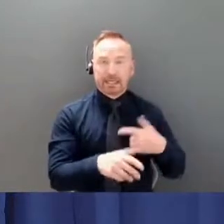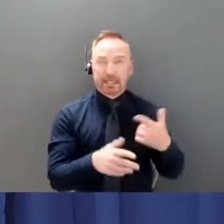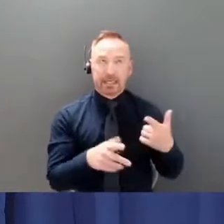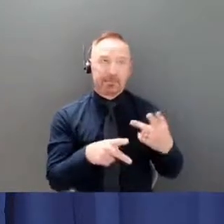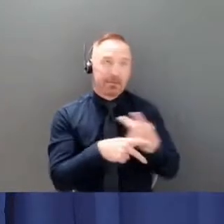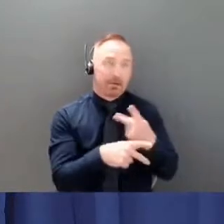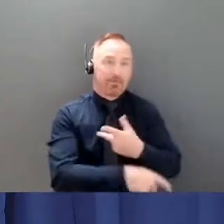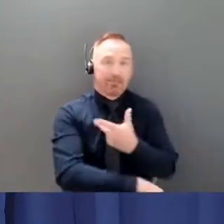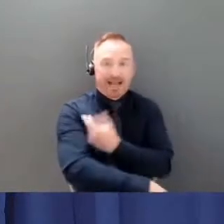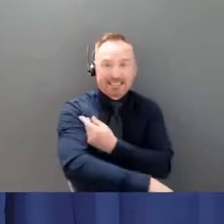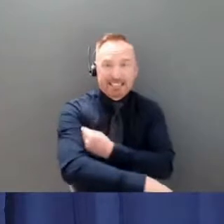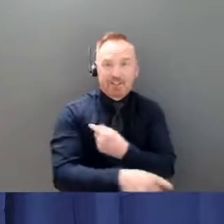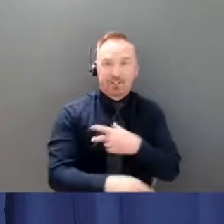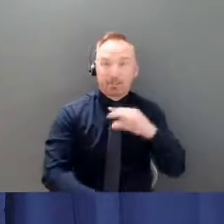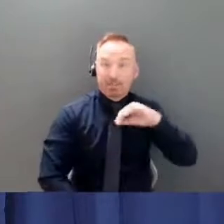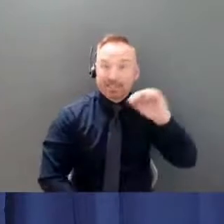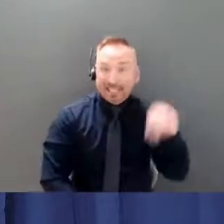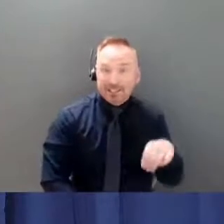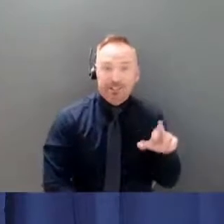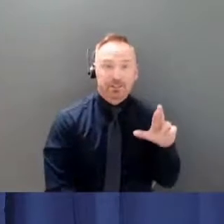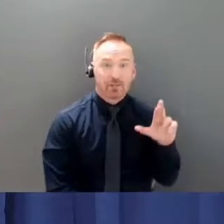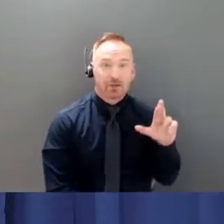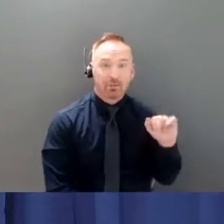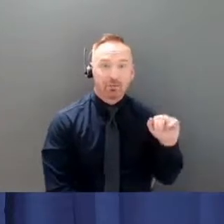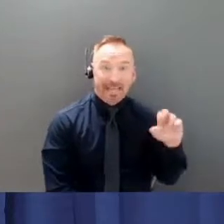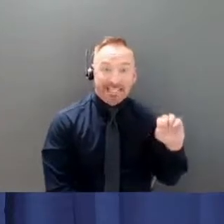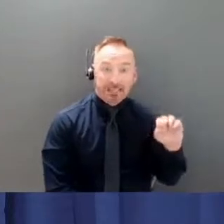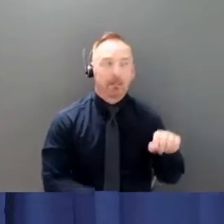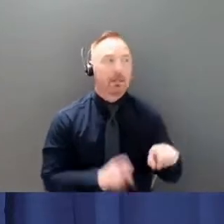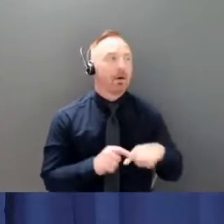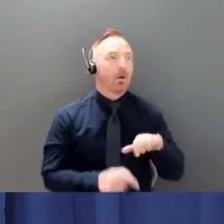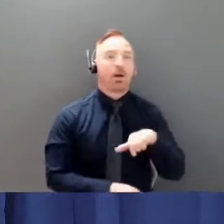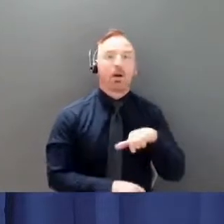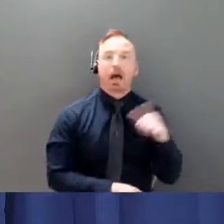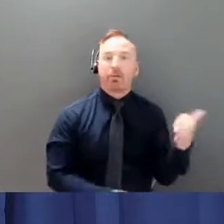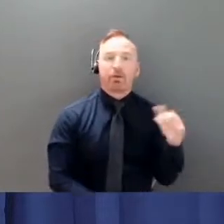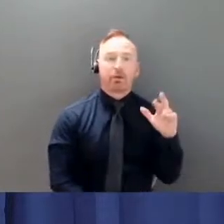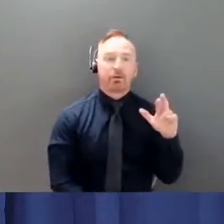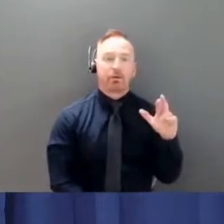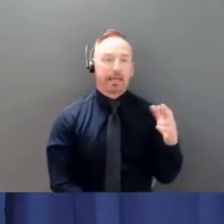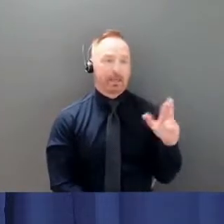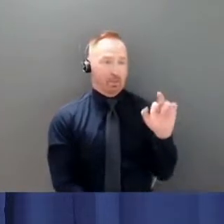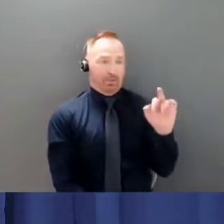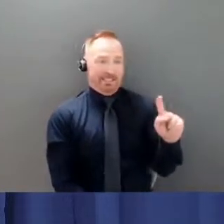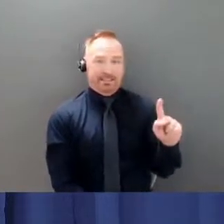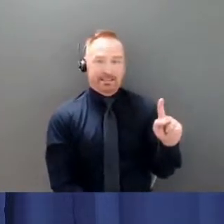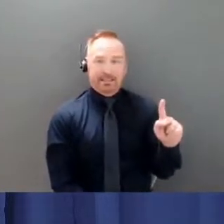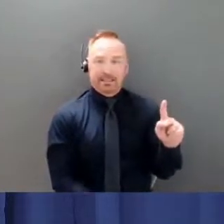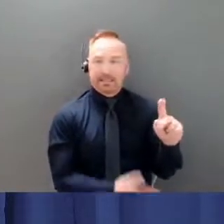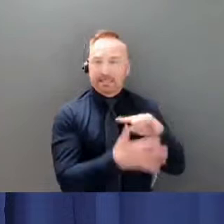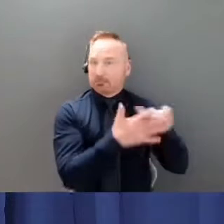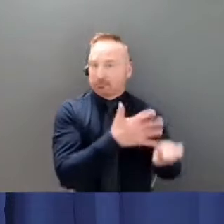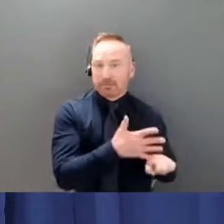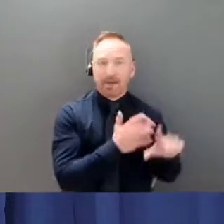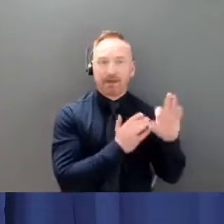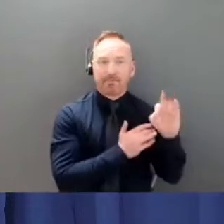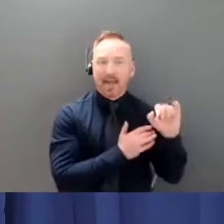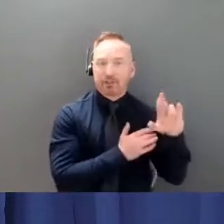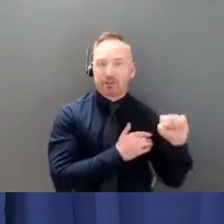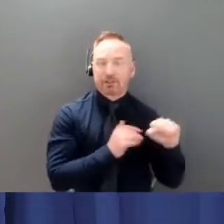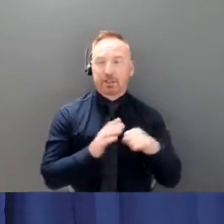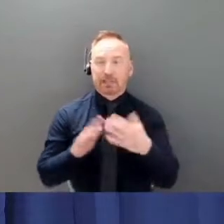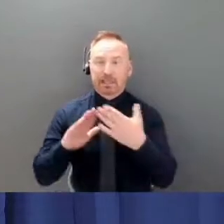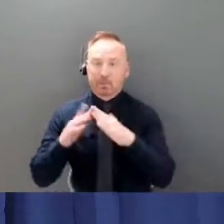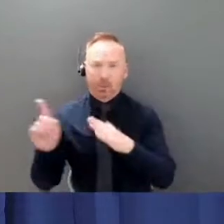and we look at other risk factors which might include you know where is the community the size of the community the